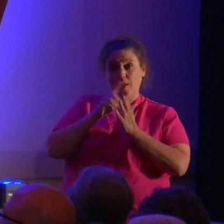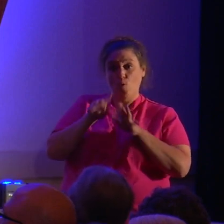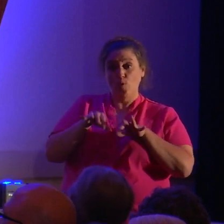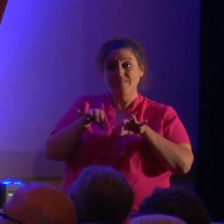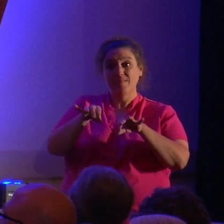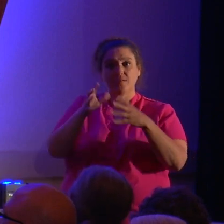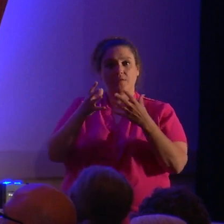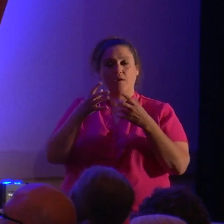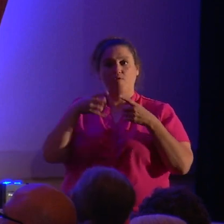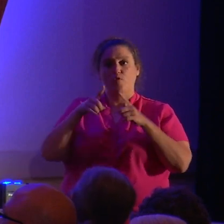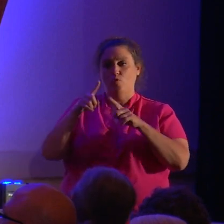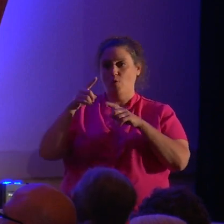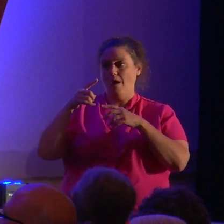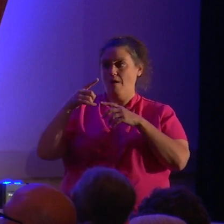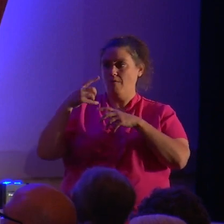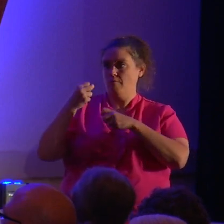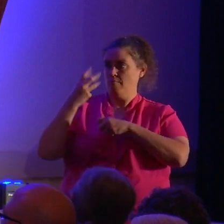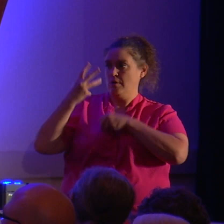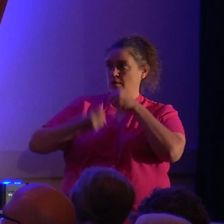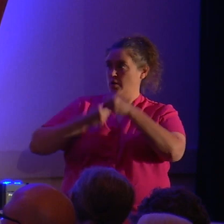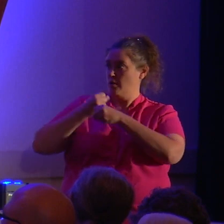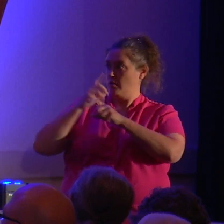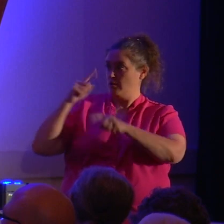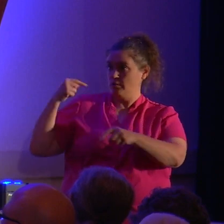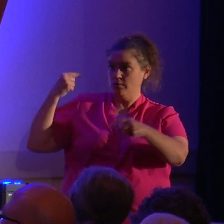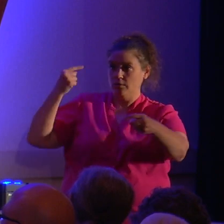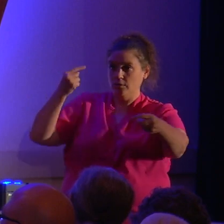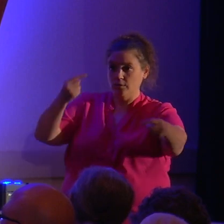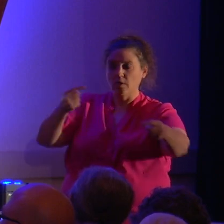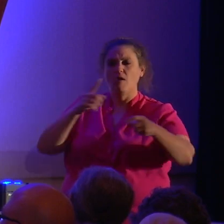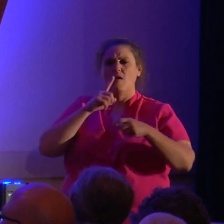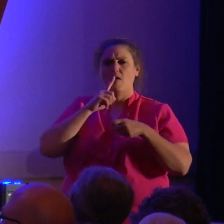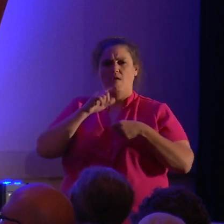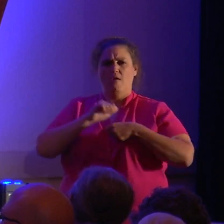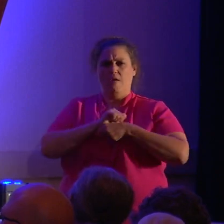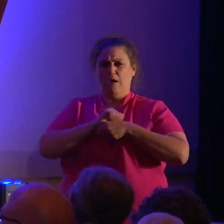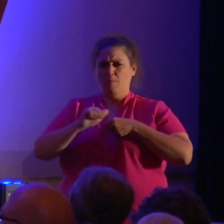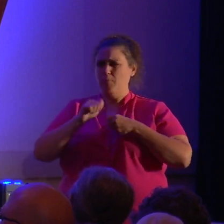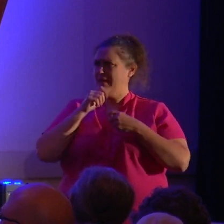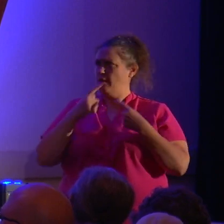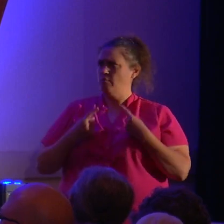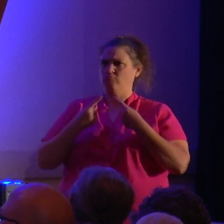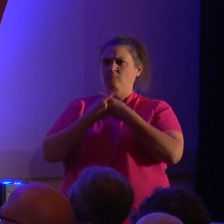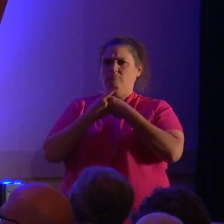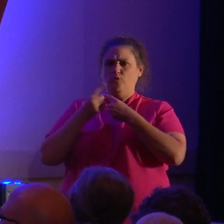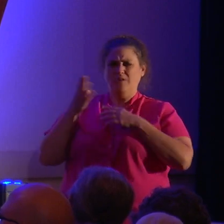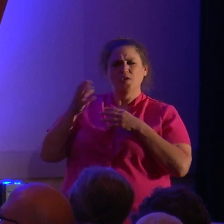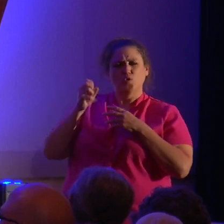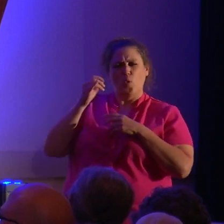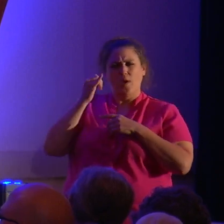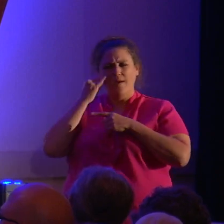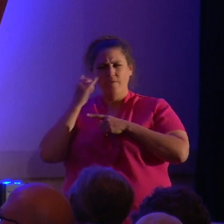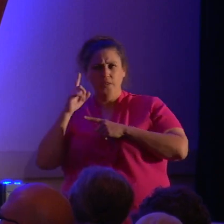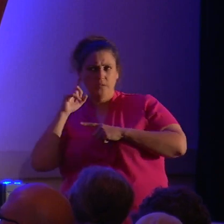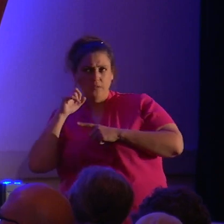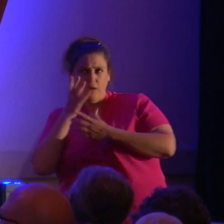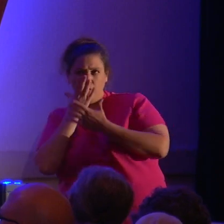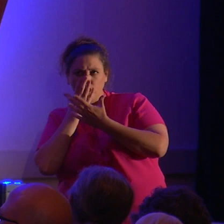the last 400 years during the scientific revolution are completely counterintuitive. So the fact that something sounds good,